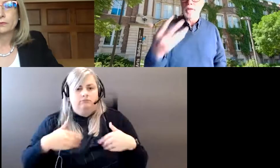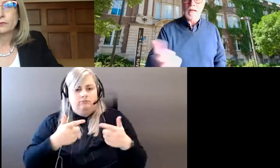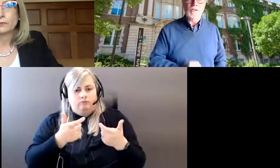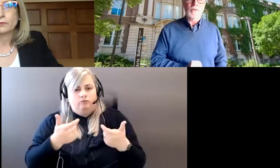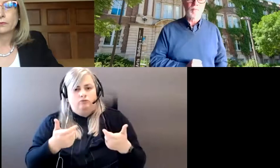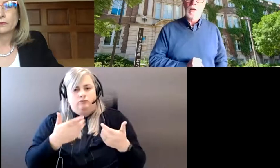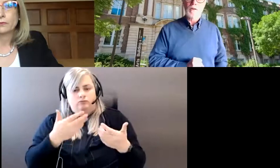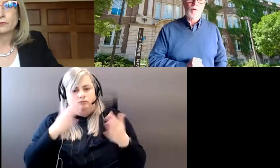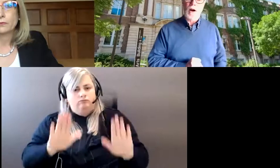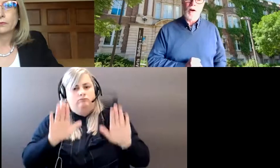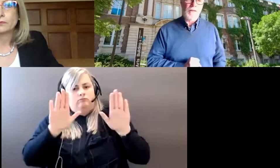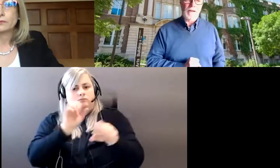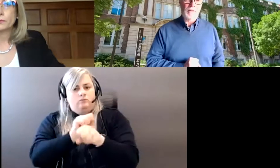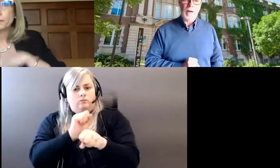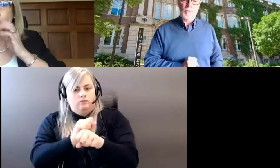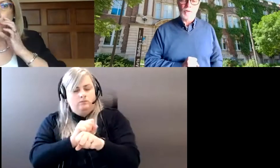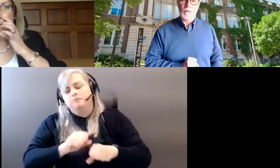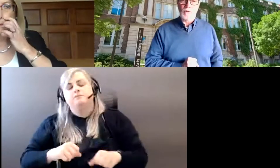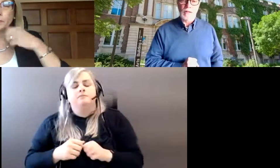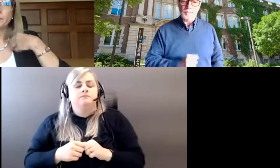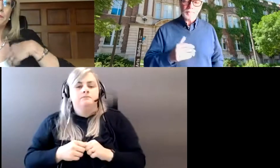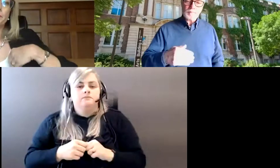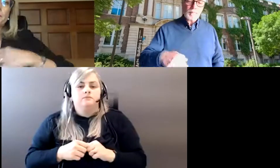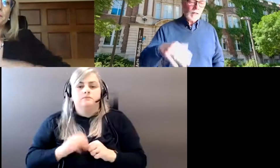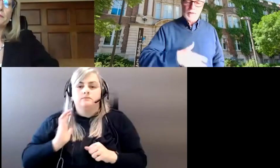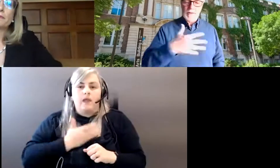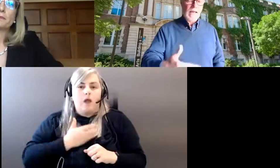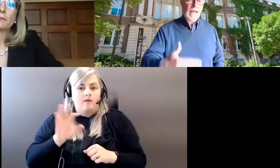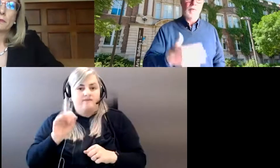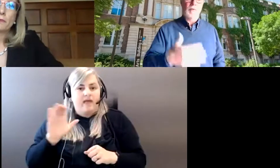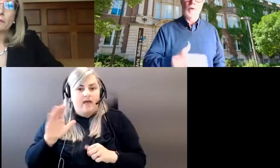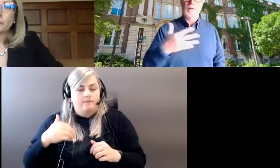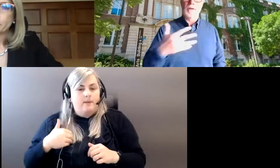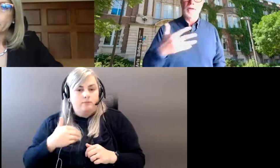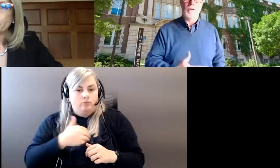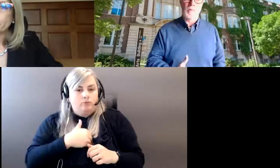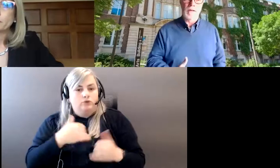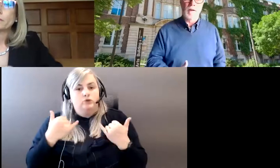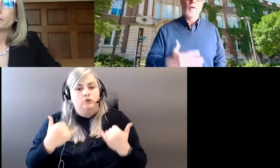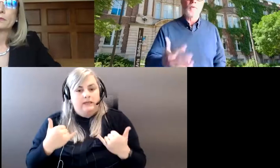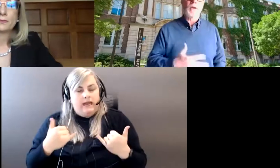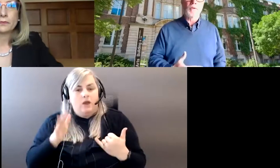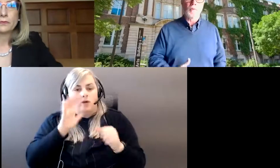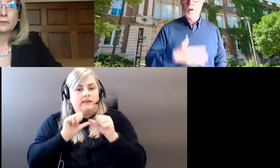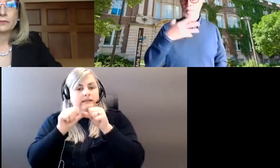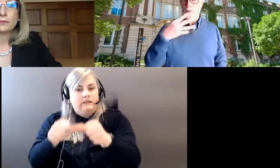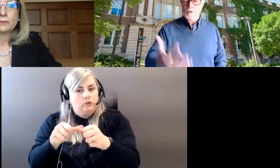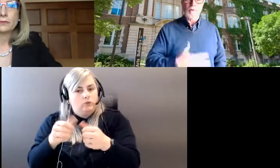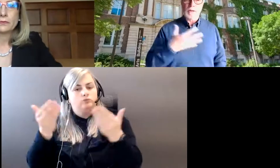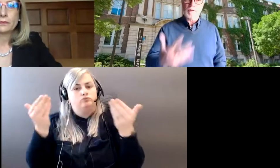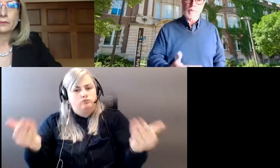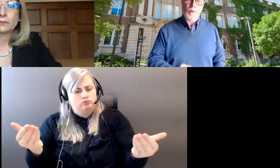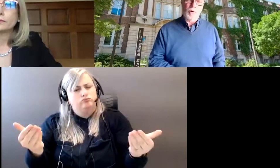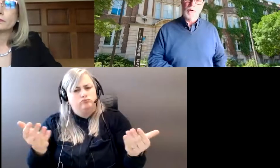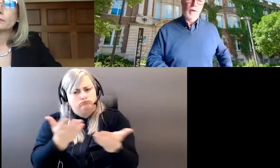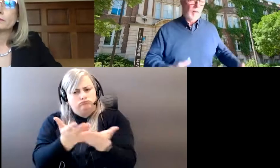obligation. So our faculty members are certainly, uh, today and will continue to be free to pursue and